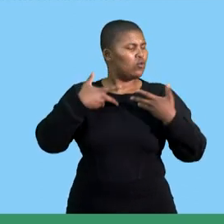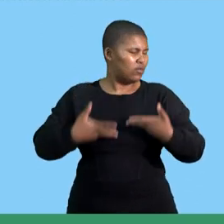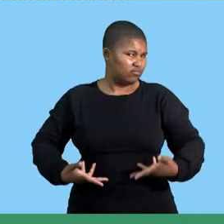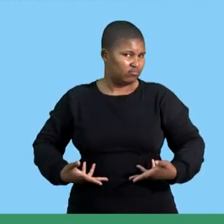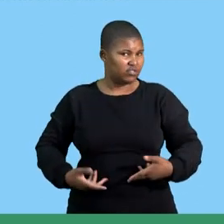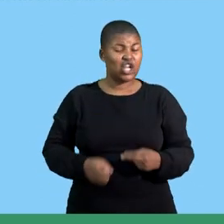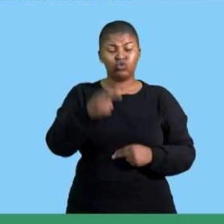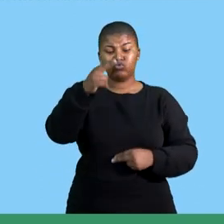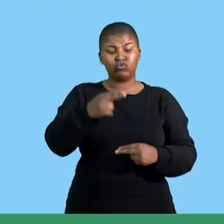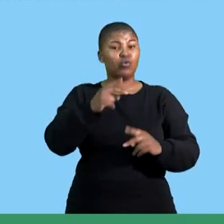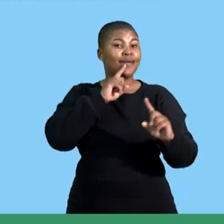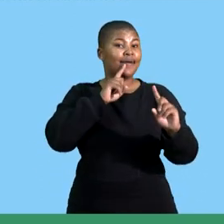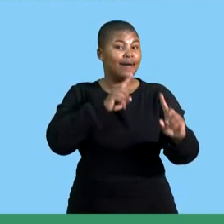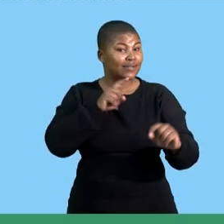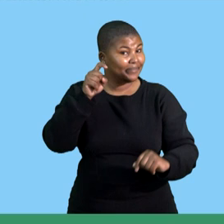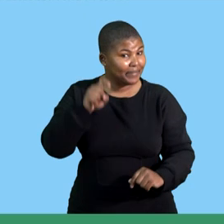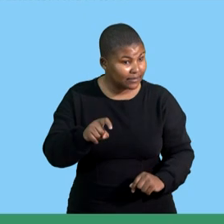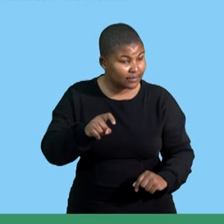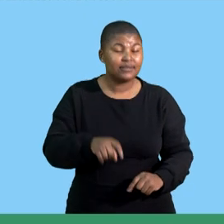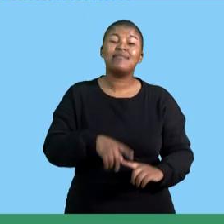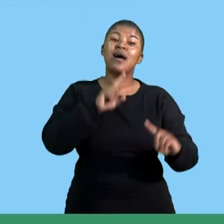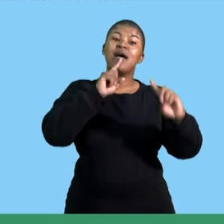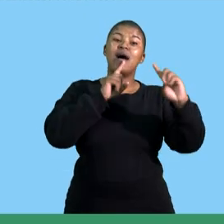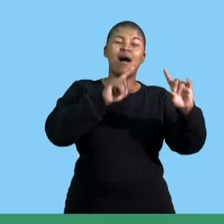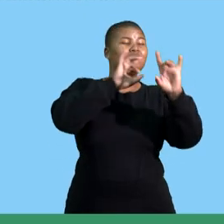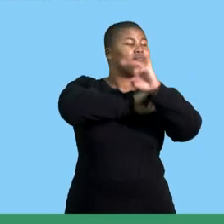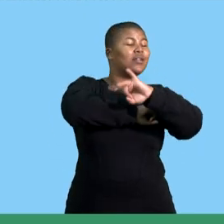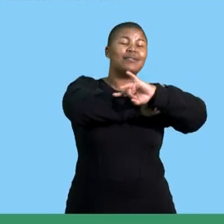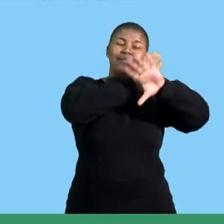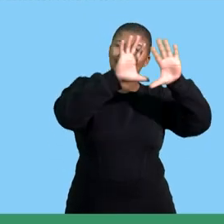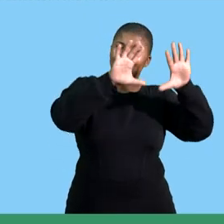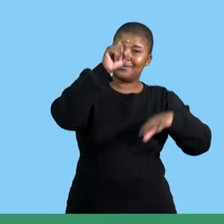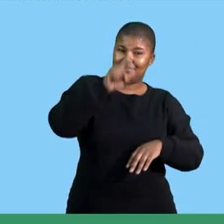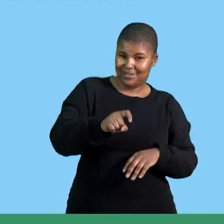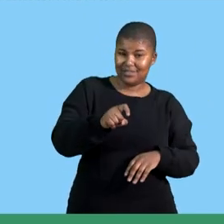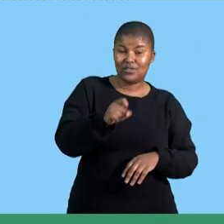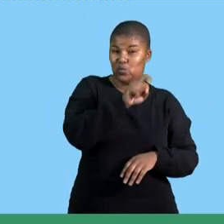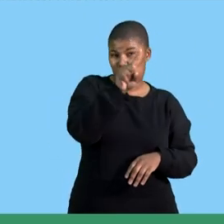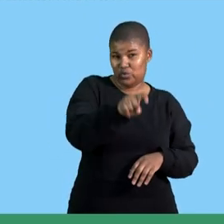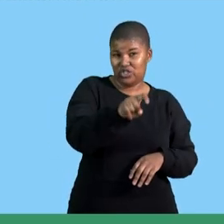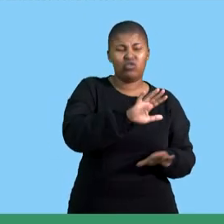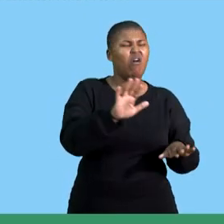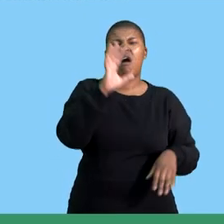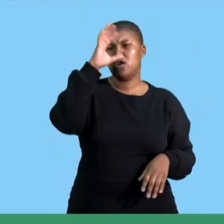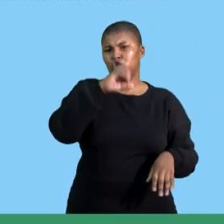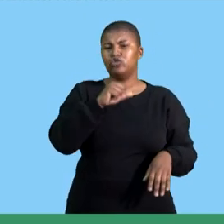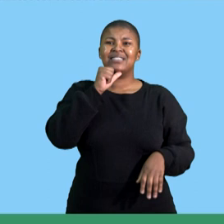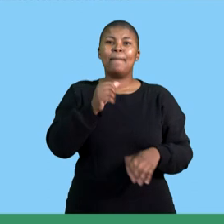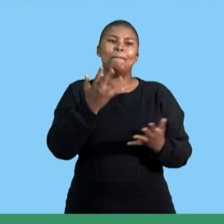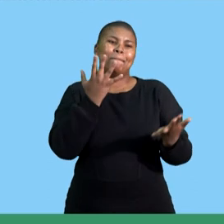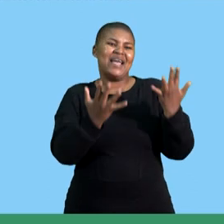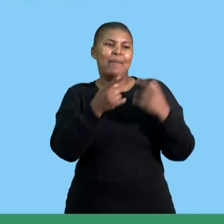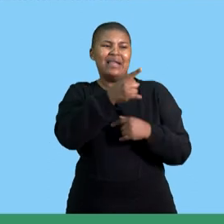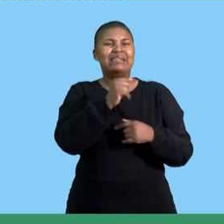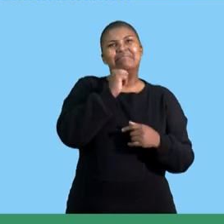she answers she answer clearly answer the question and not assuming what the question was answered clearly